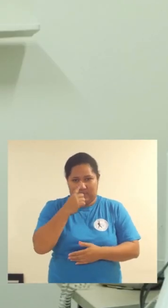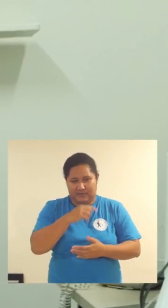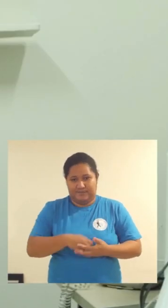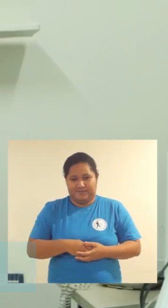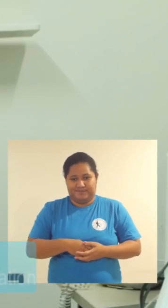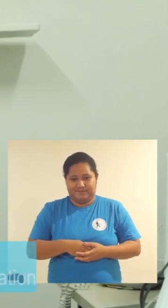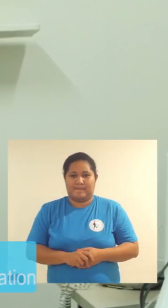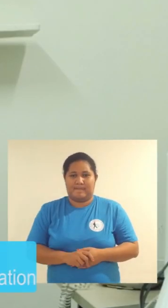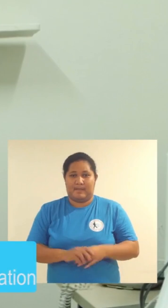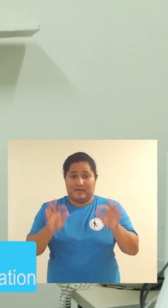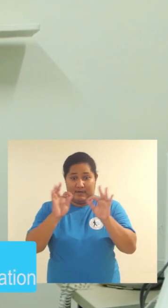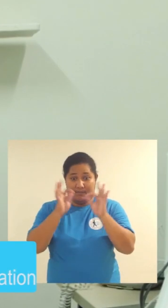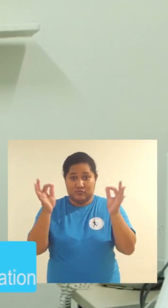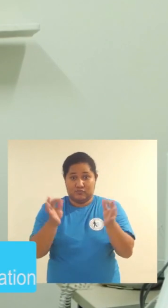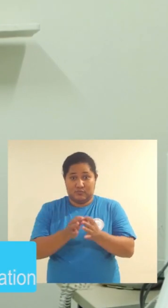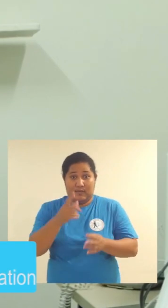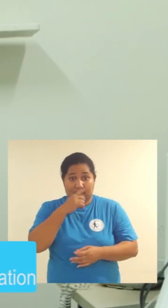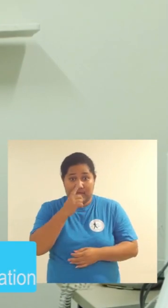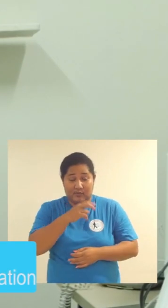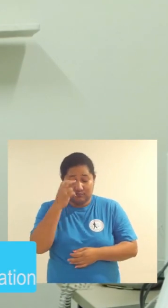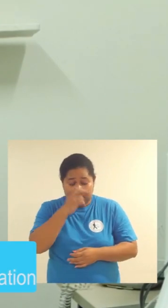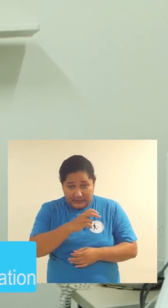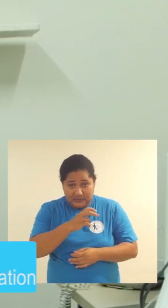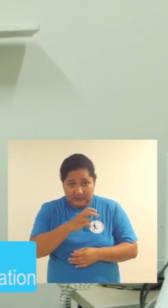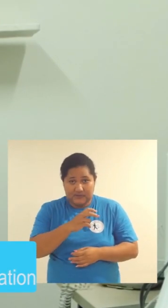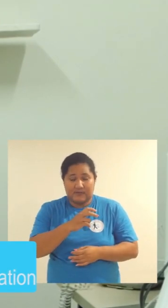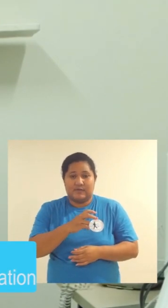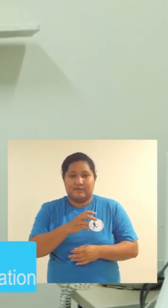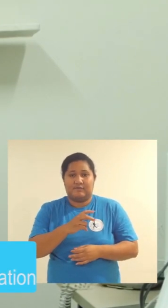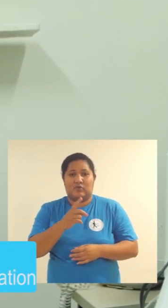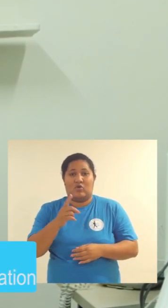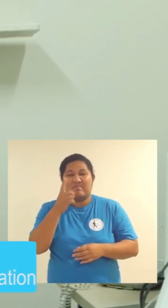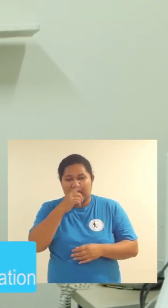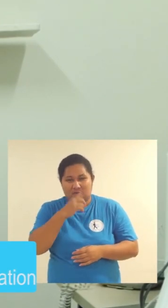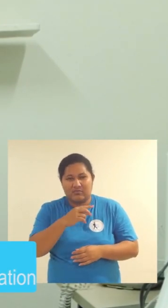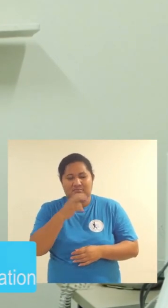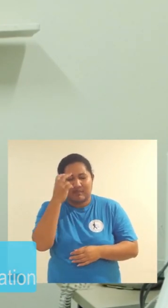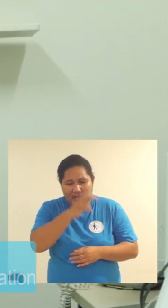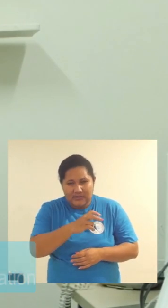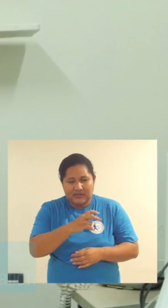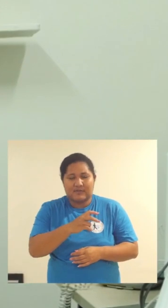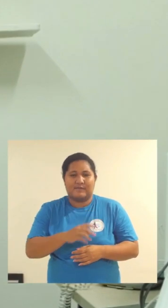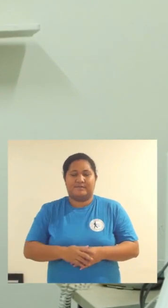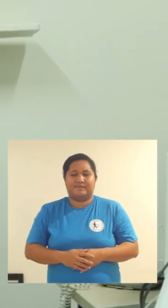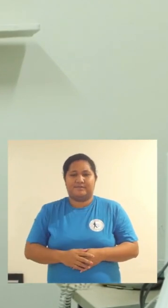we have offended and worked the and There are